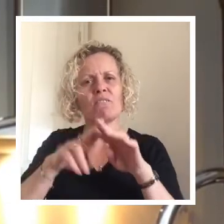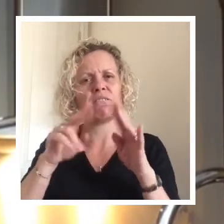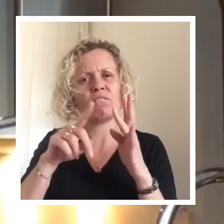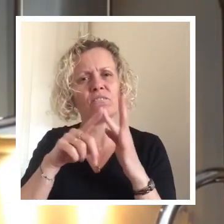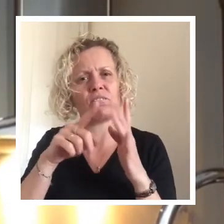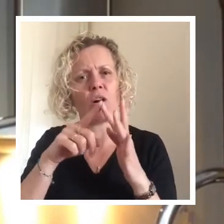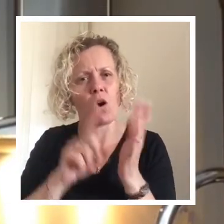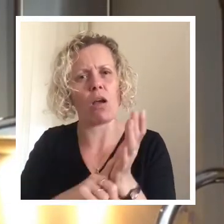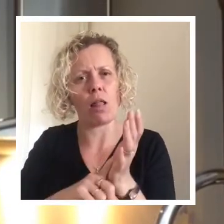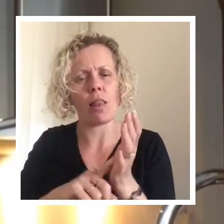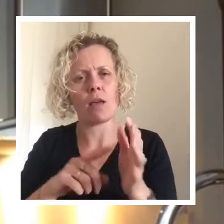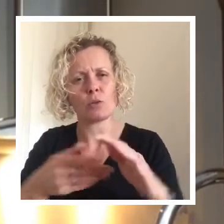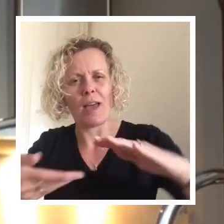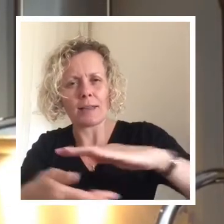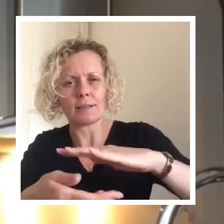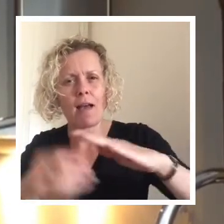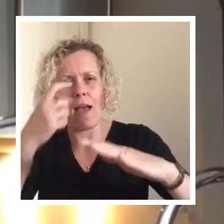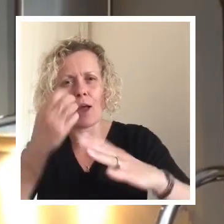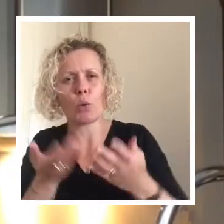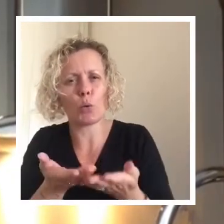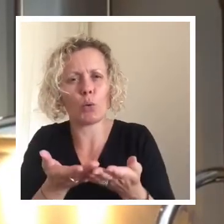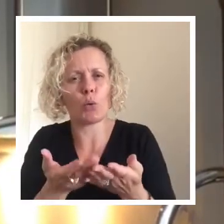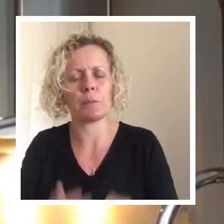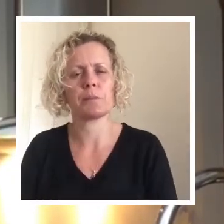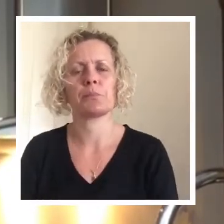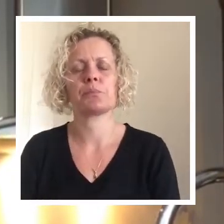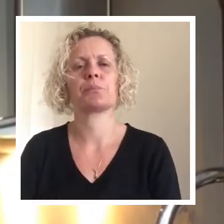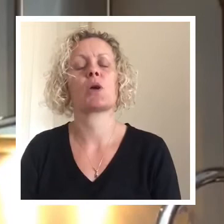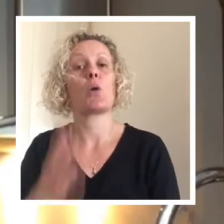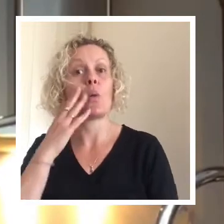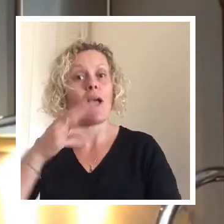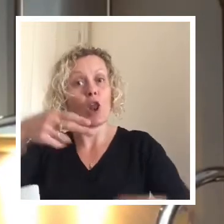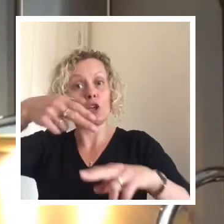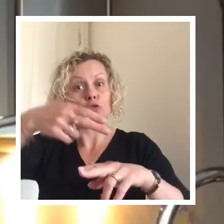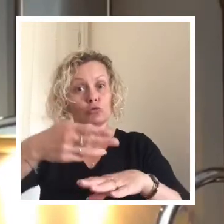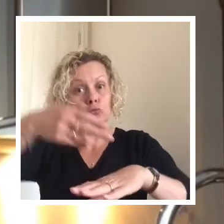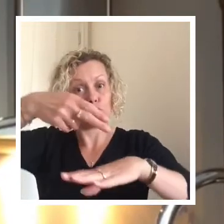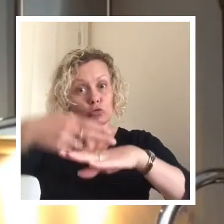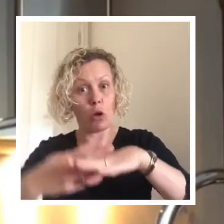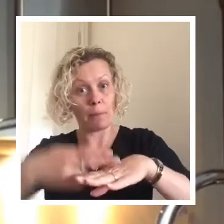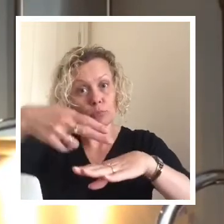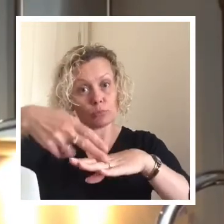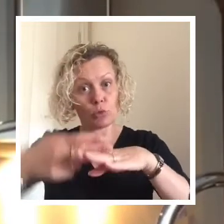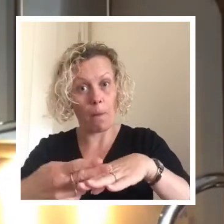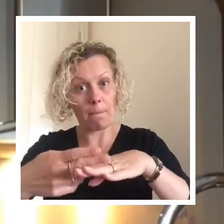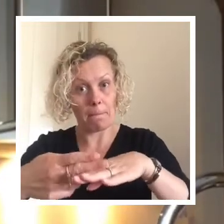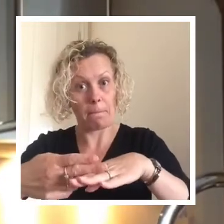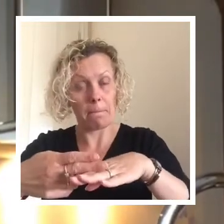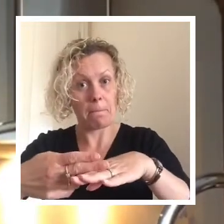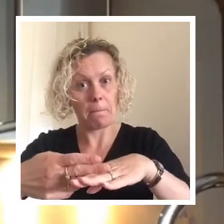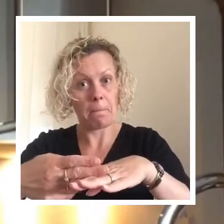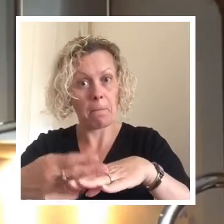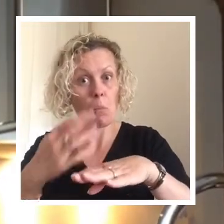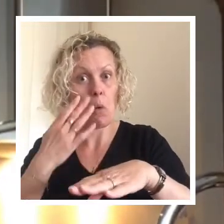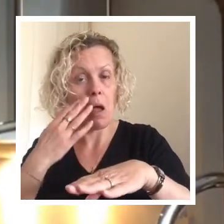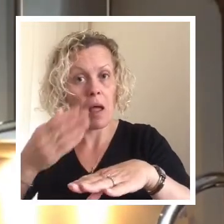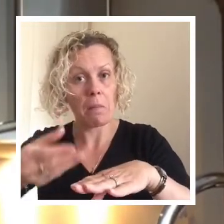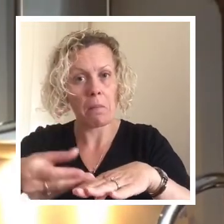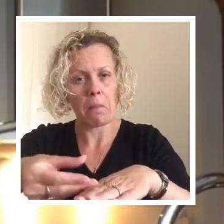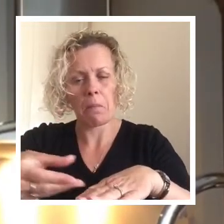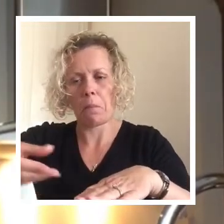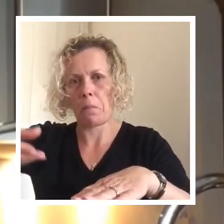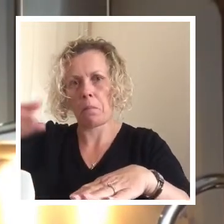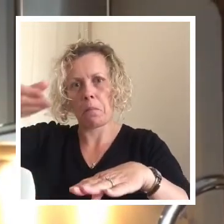inside time to cook. And when you cut into it, it looks